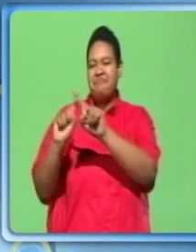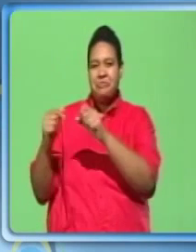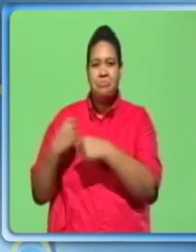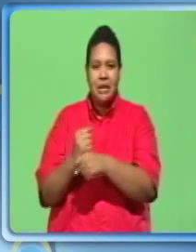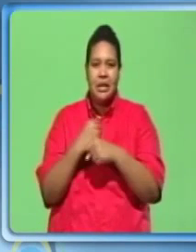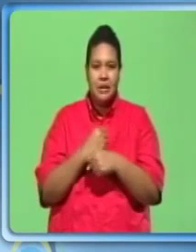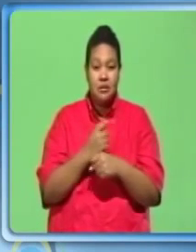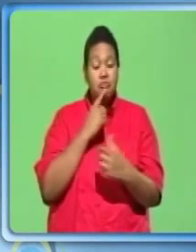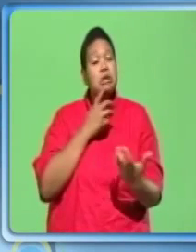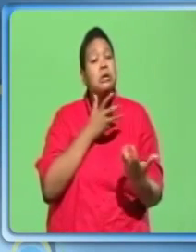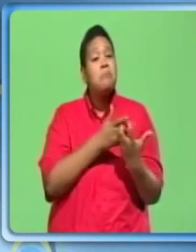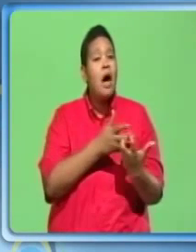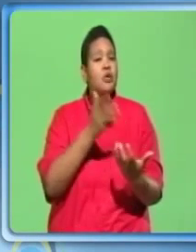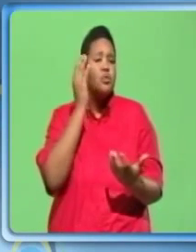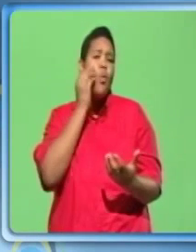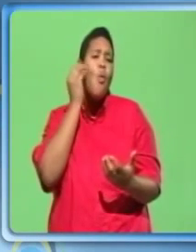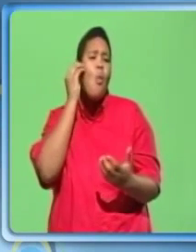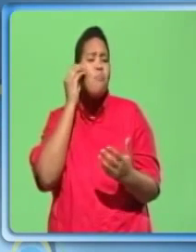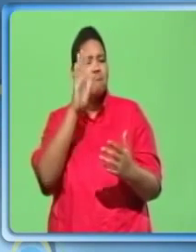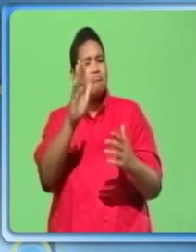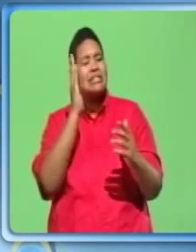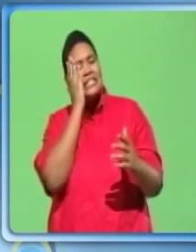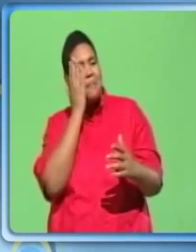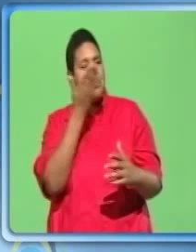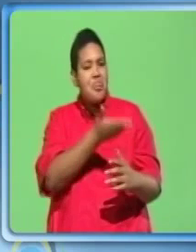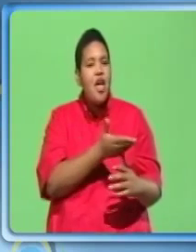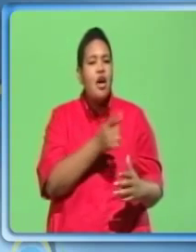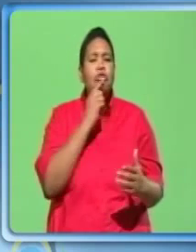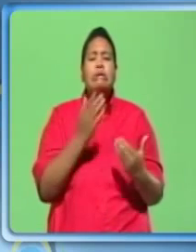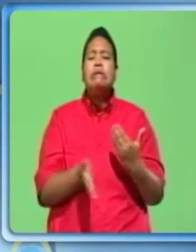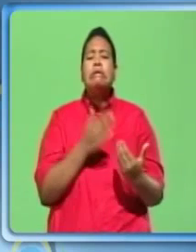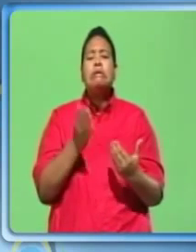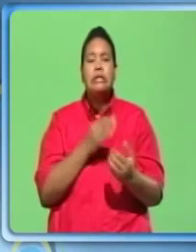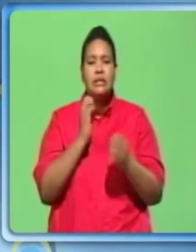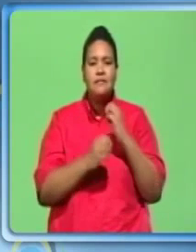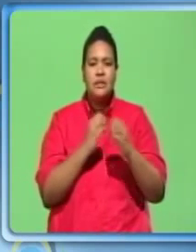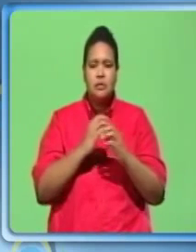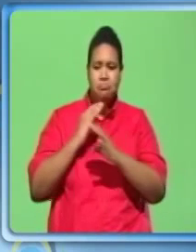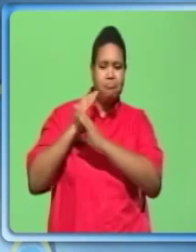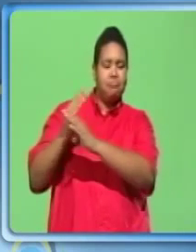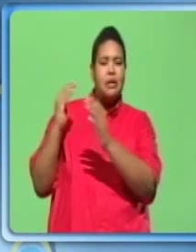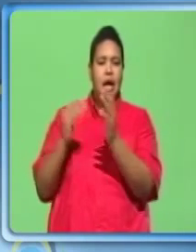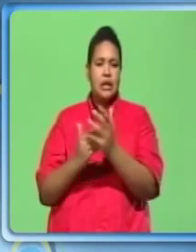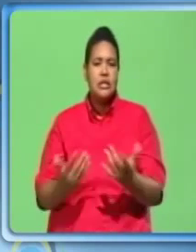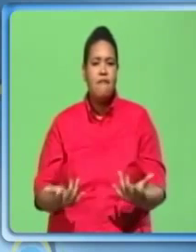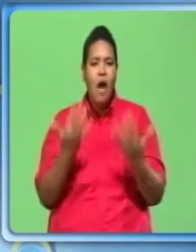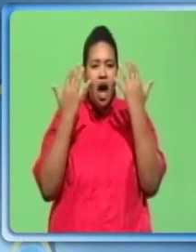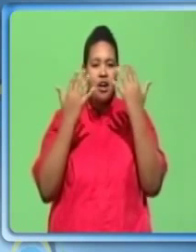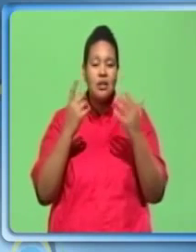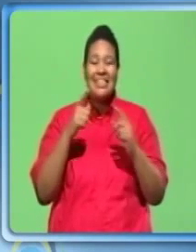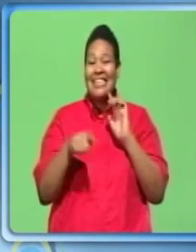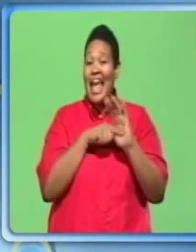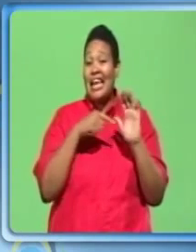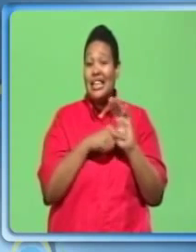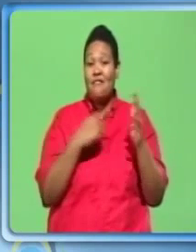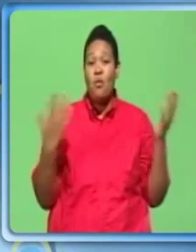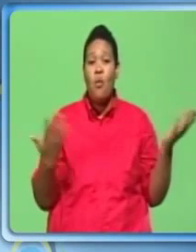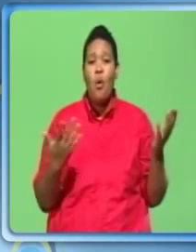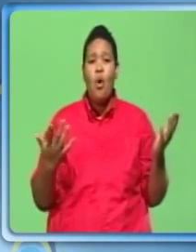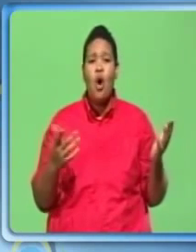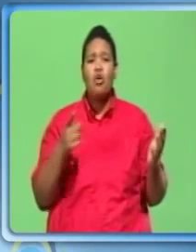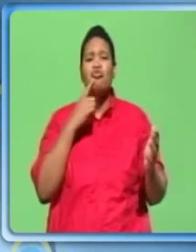most residential applications. Easy to repair. Fire resistant. Disadvantages, relatively